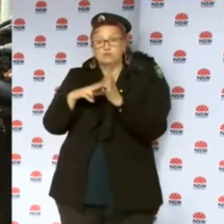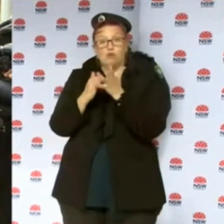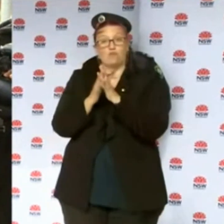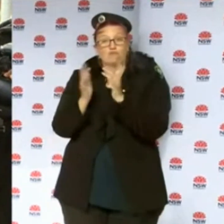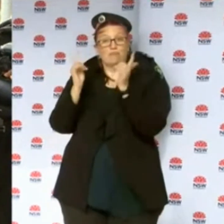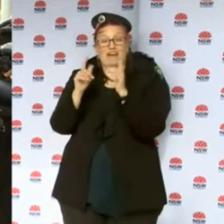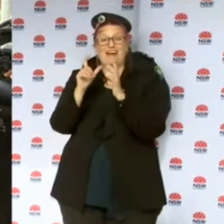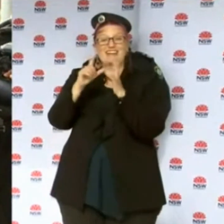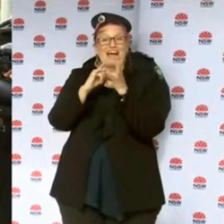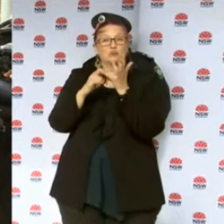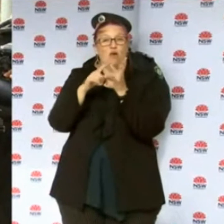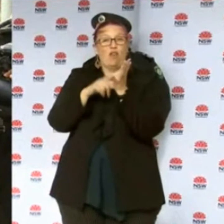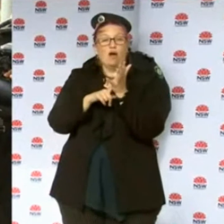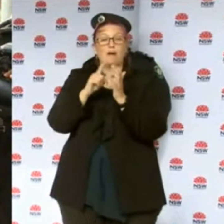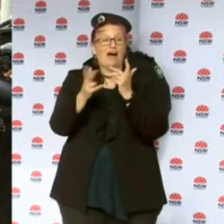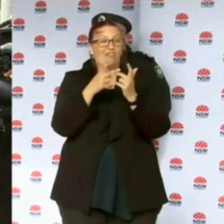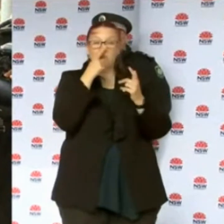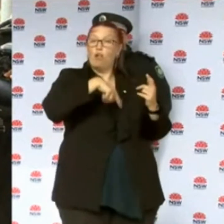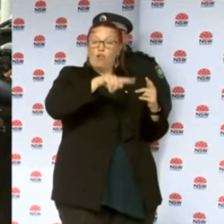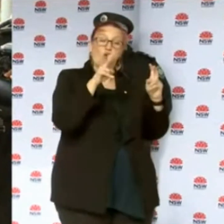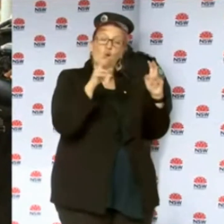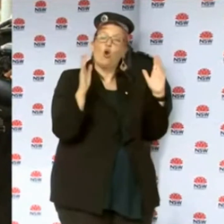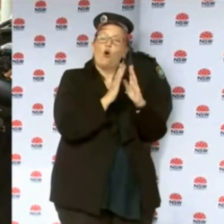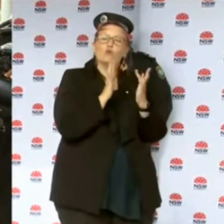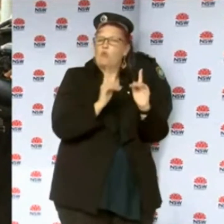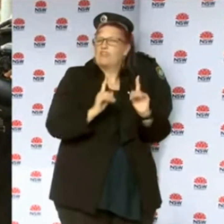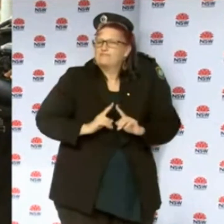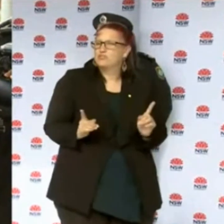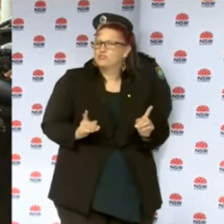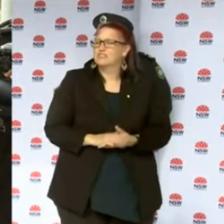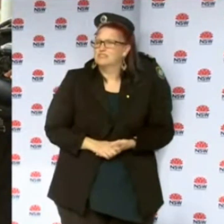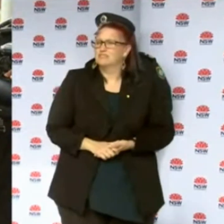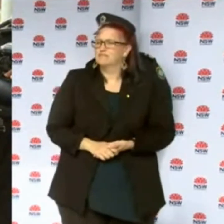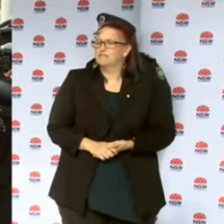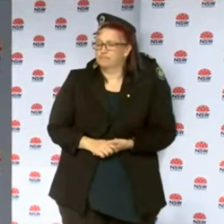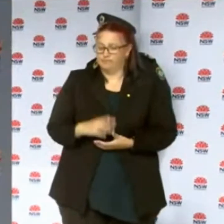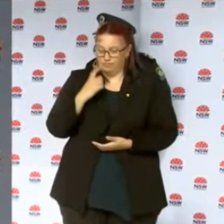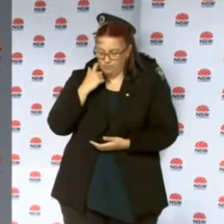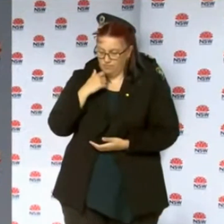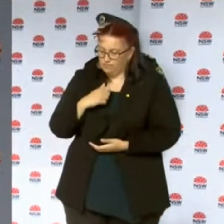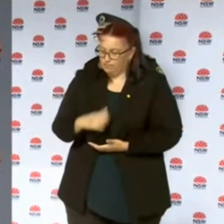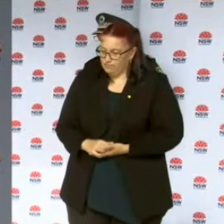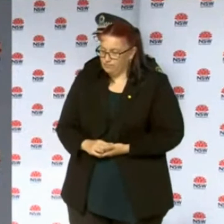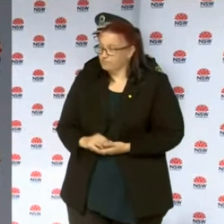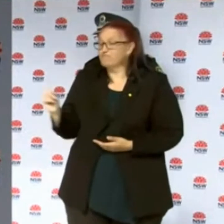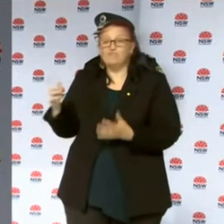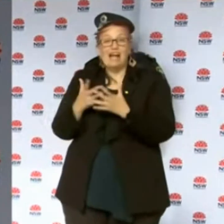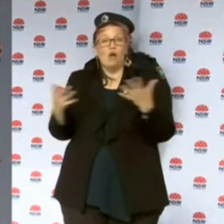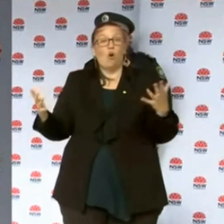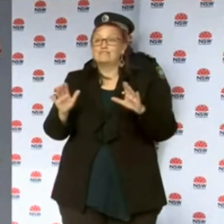a casual contact, where the others in the room are closed contacts? What do you... So some of the elements are the duration,